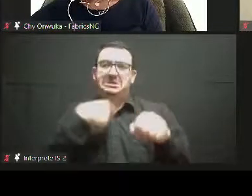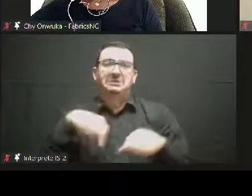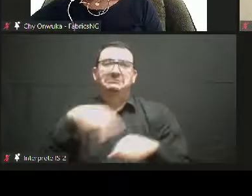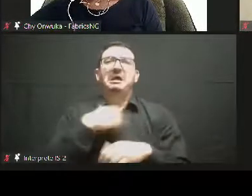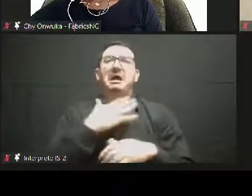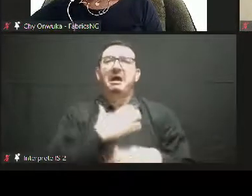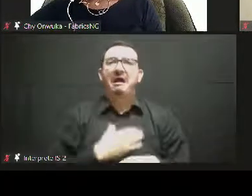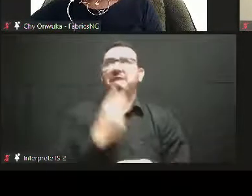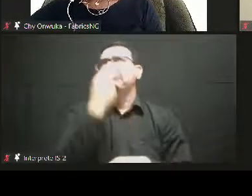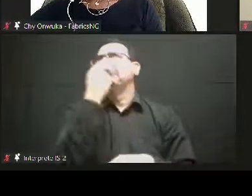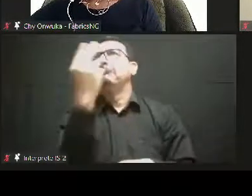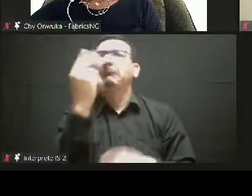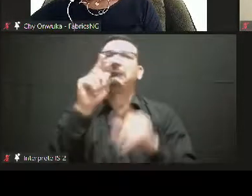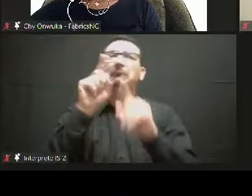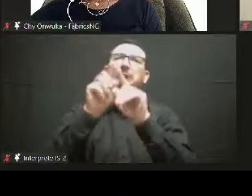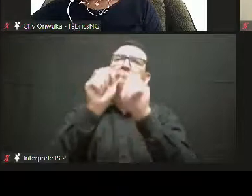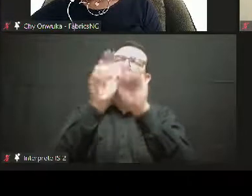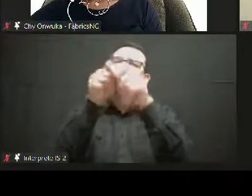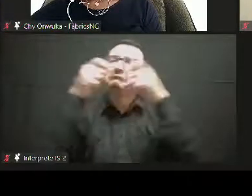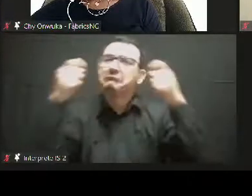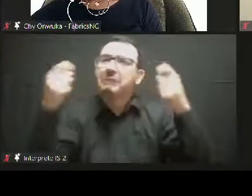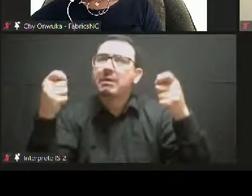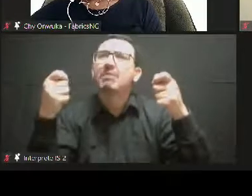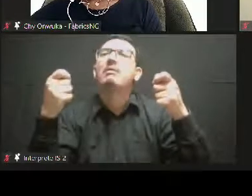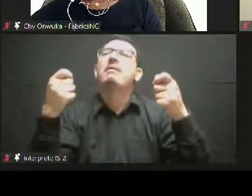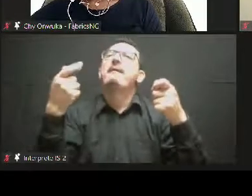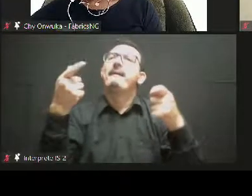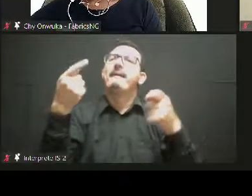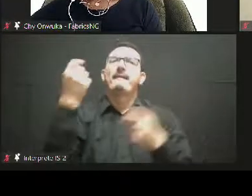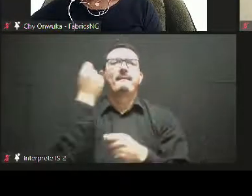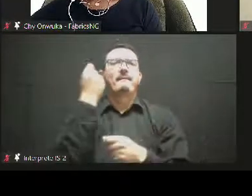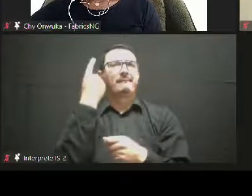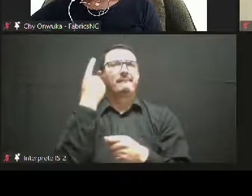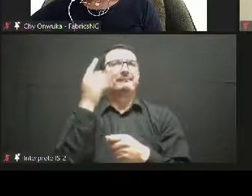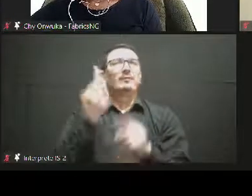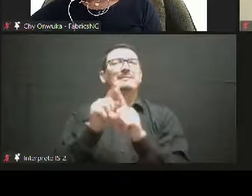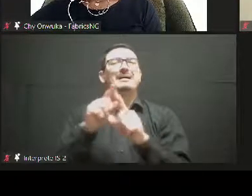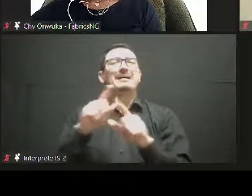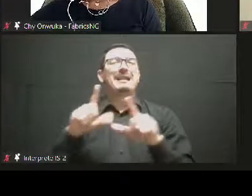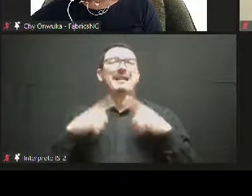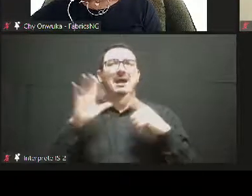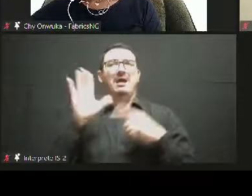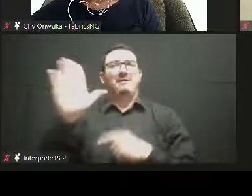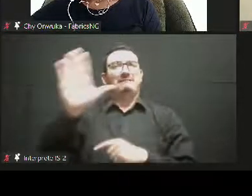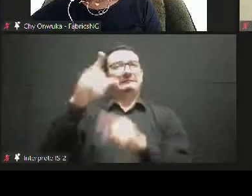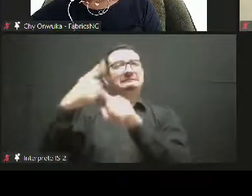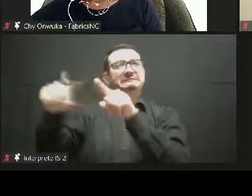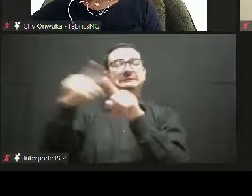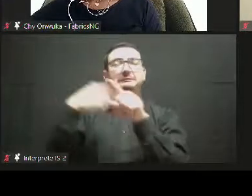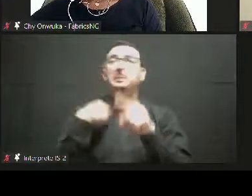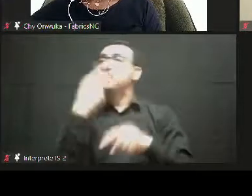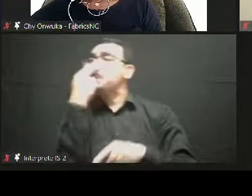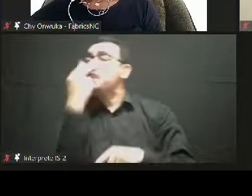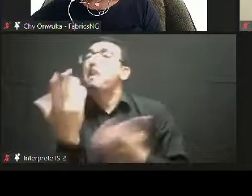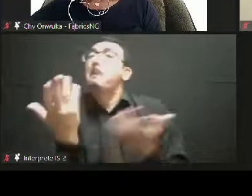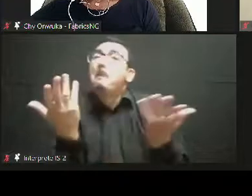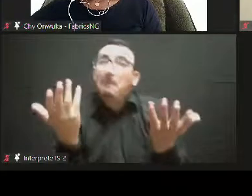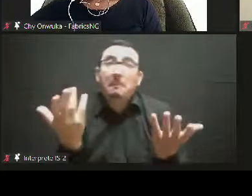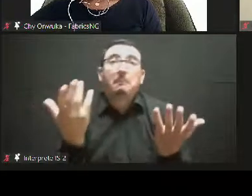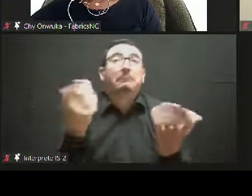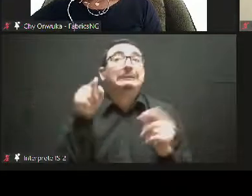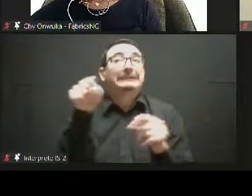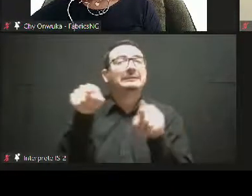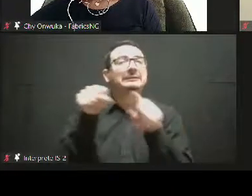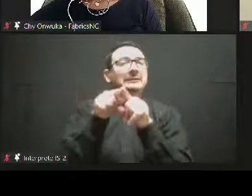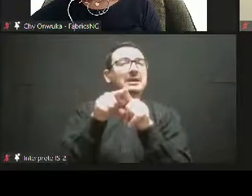thank, uh, most of the member states governments who came out and supported the creative sectors because,